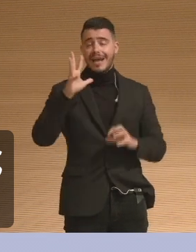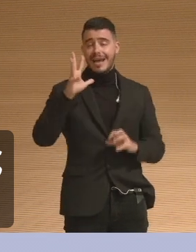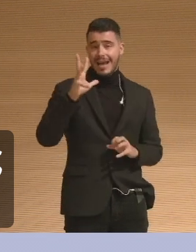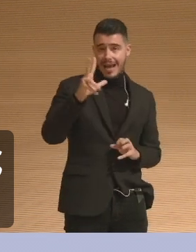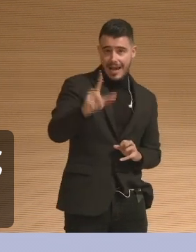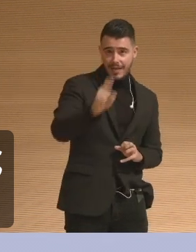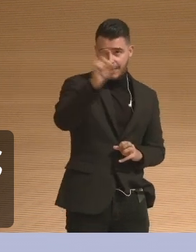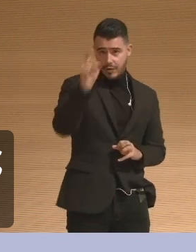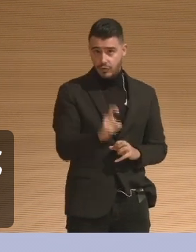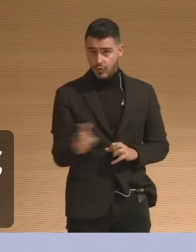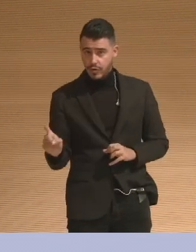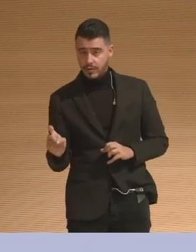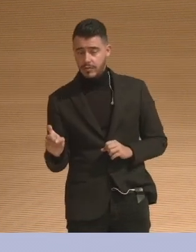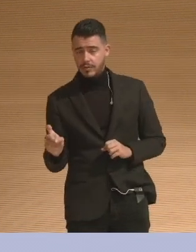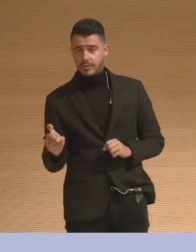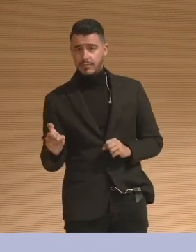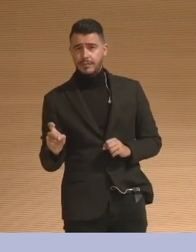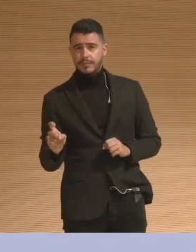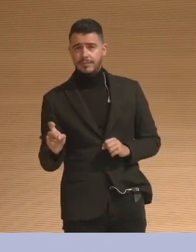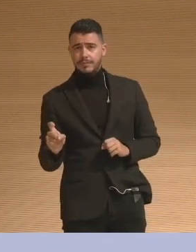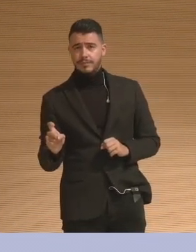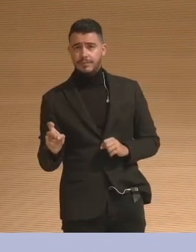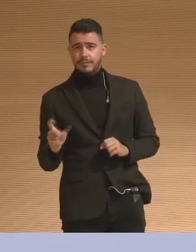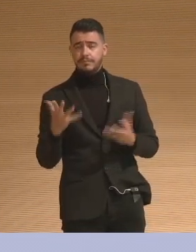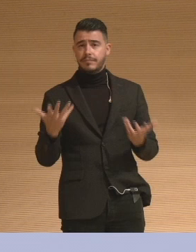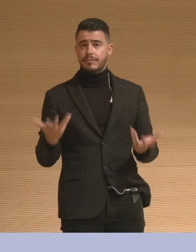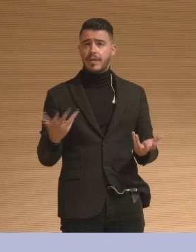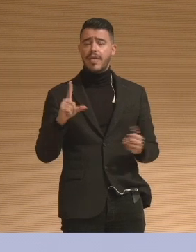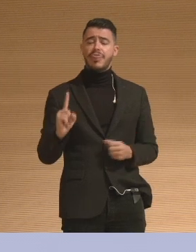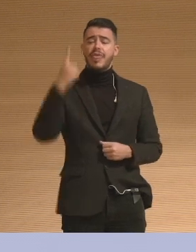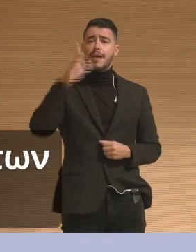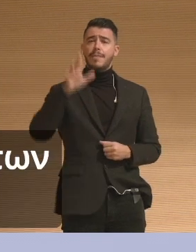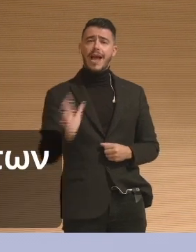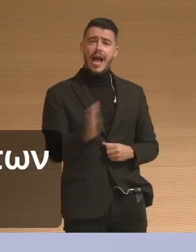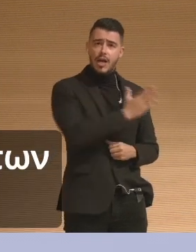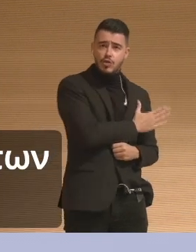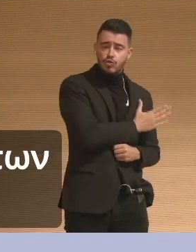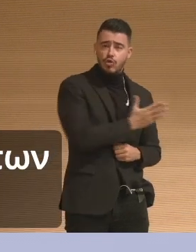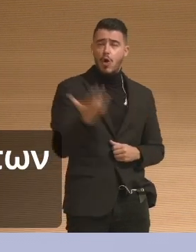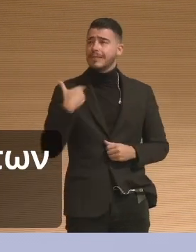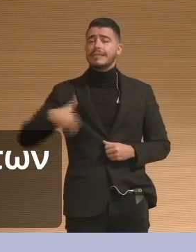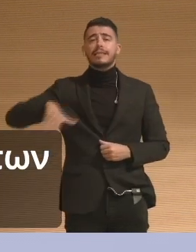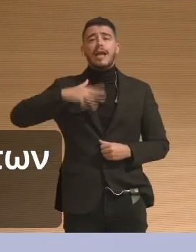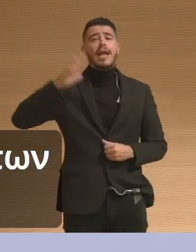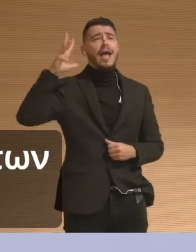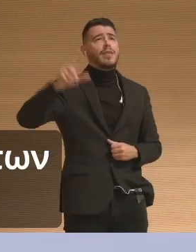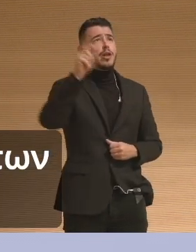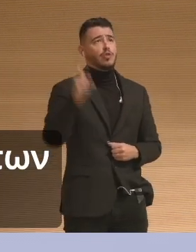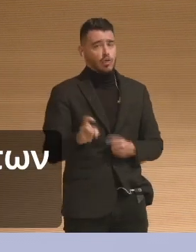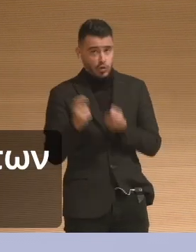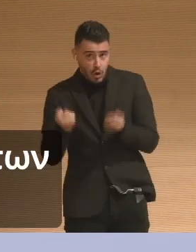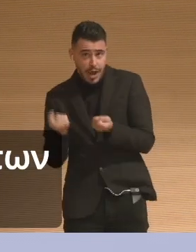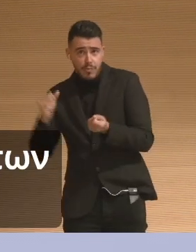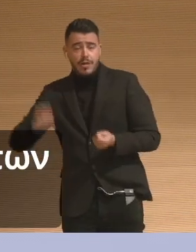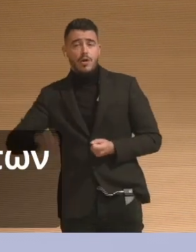sort of self-therapy? And I began to really see this, and I wanted to see, is this part of